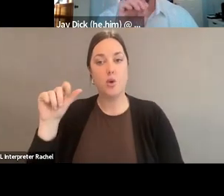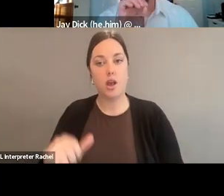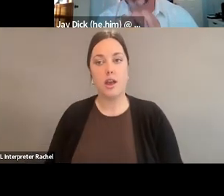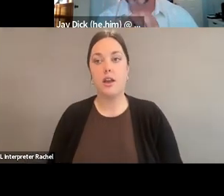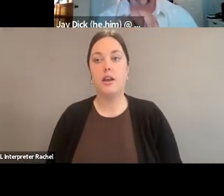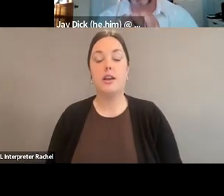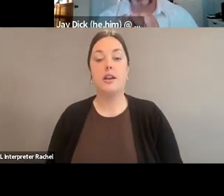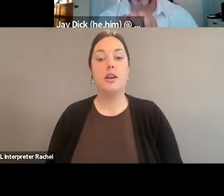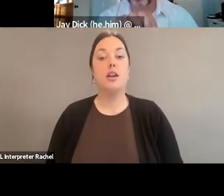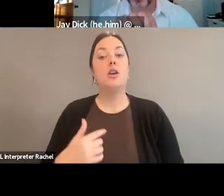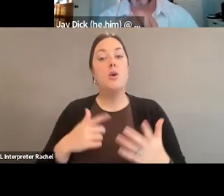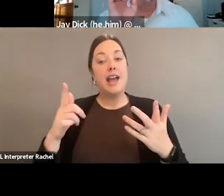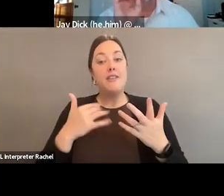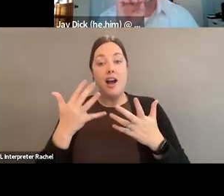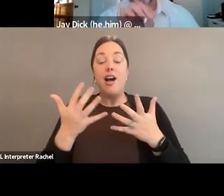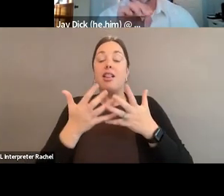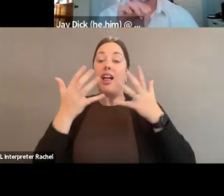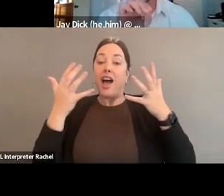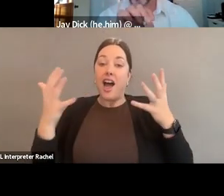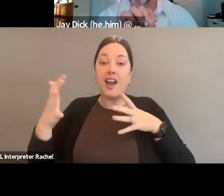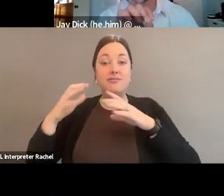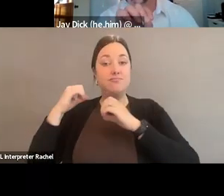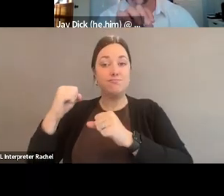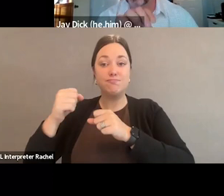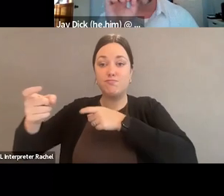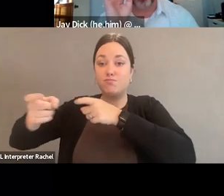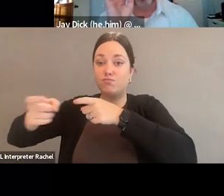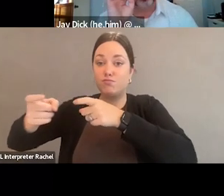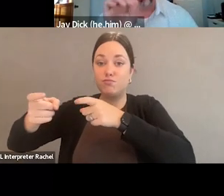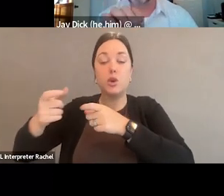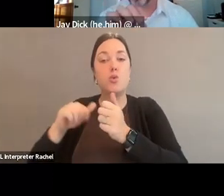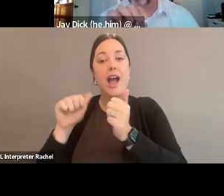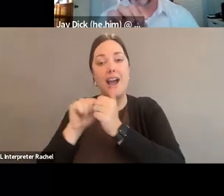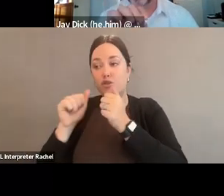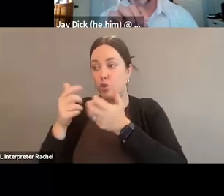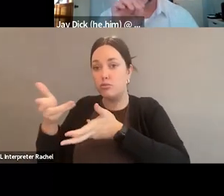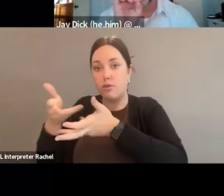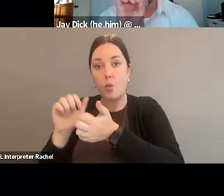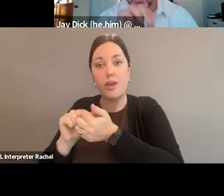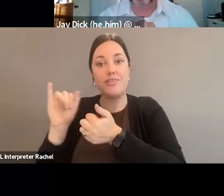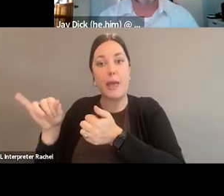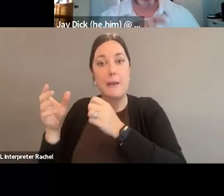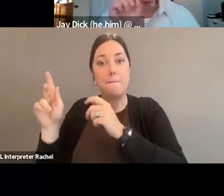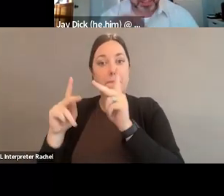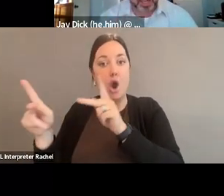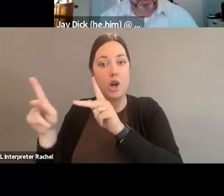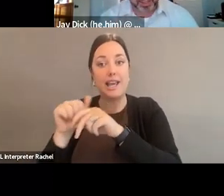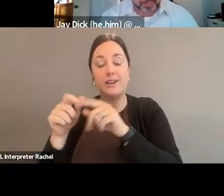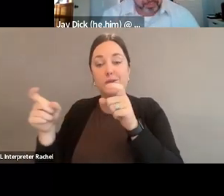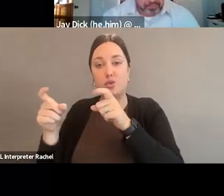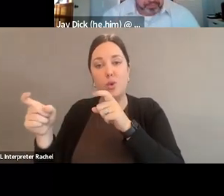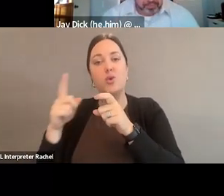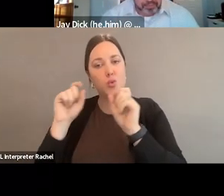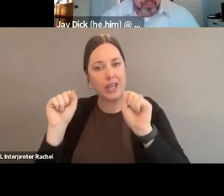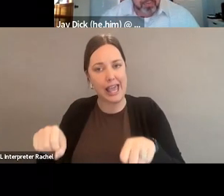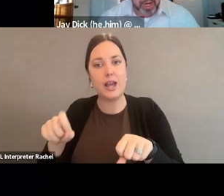-controlled legislatures out there. You have to work with the party in control. The arts are great bipartisans, and you can do this. Next slide, please.